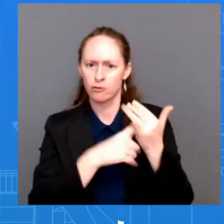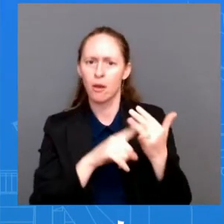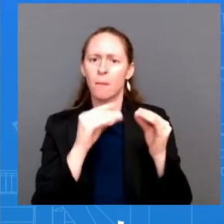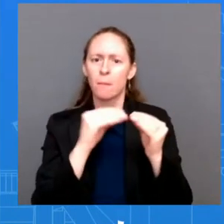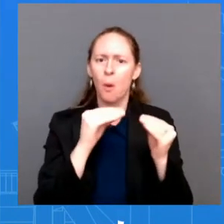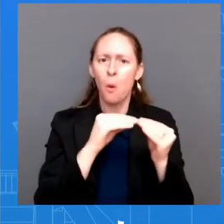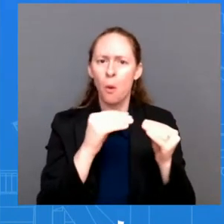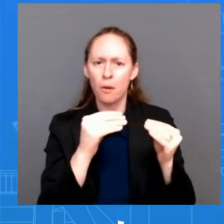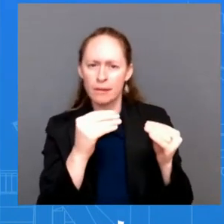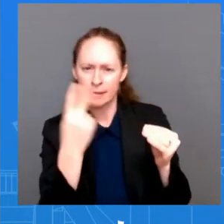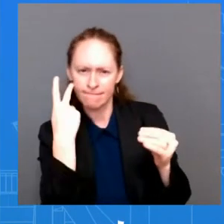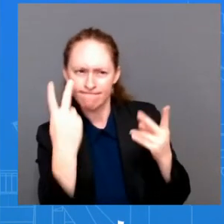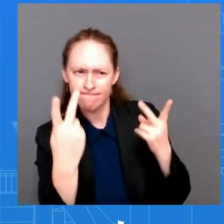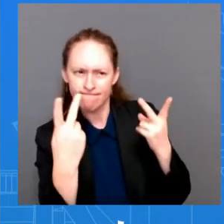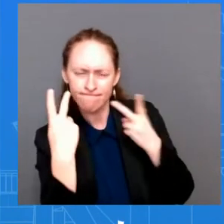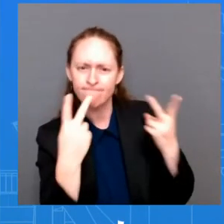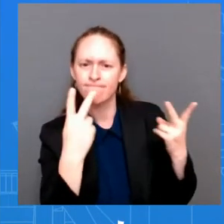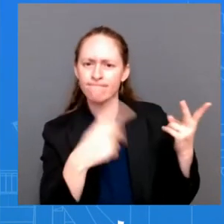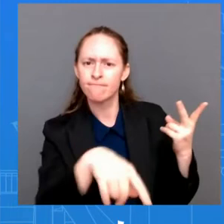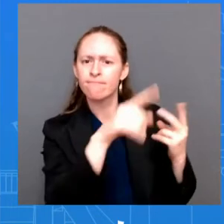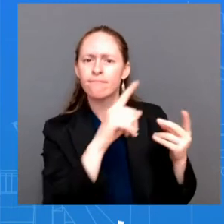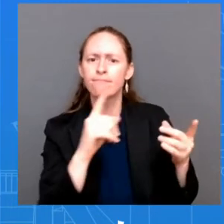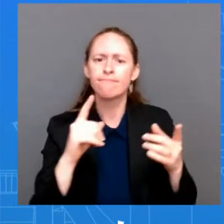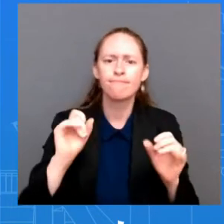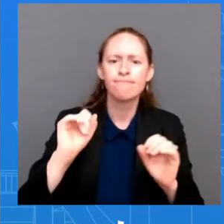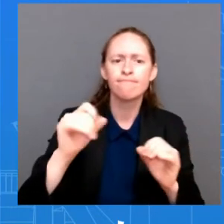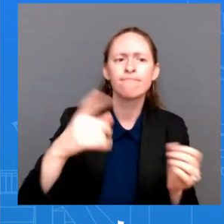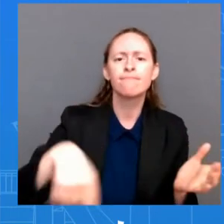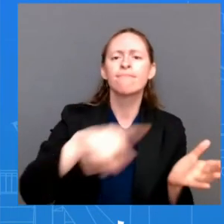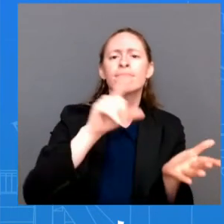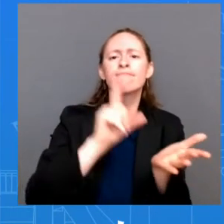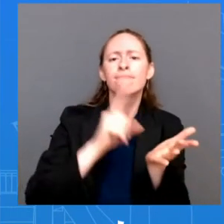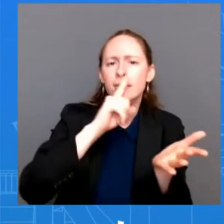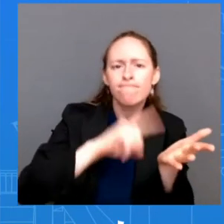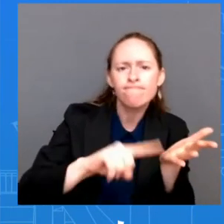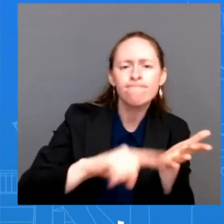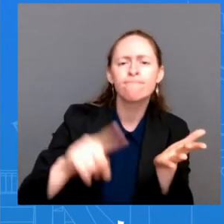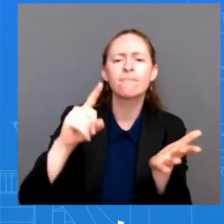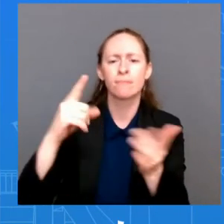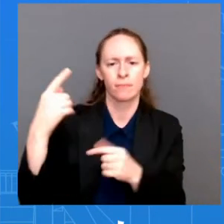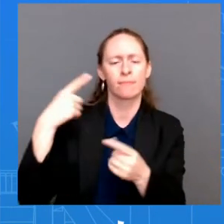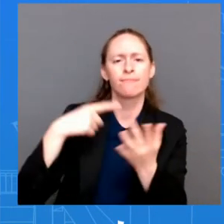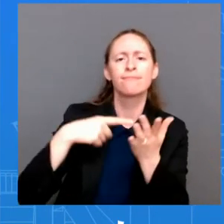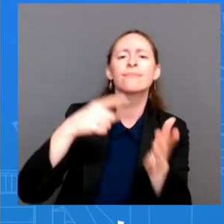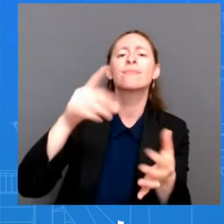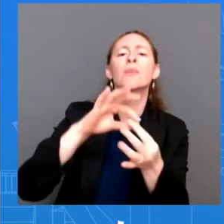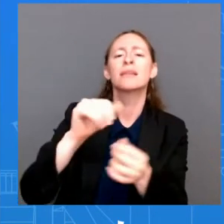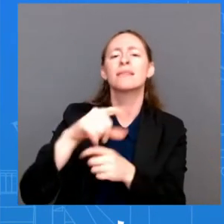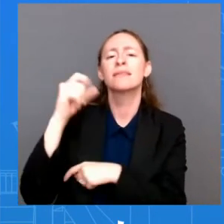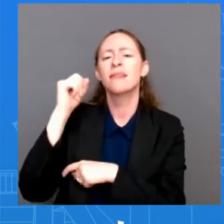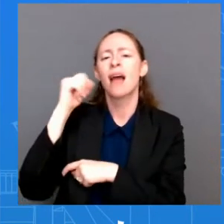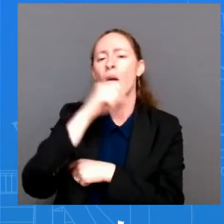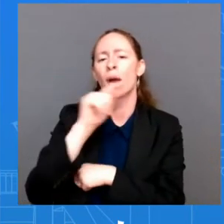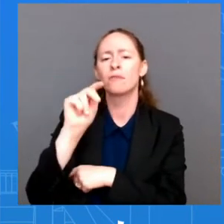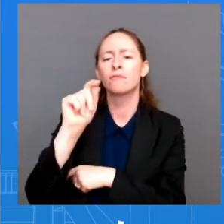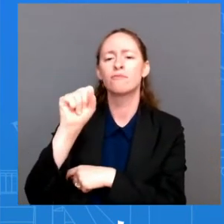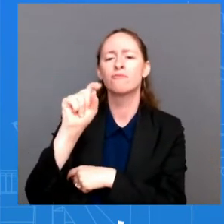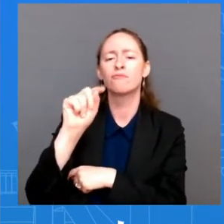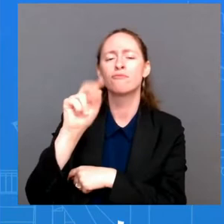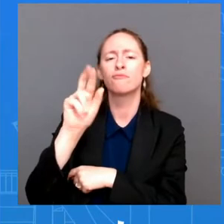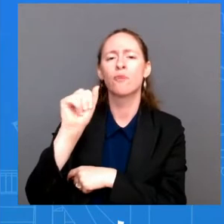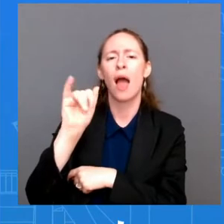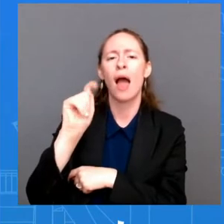assertions last month that the Taiwan Strait is not an international waterway. Some of these actions would continue